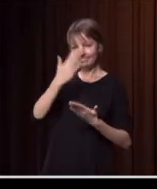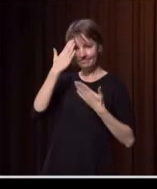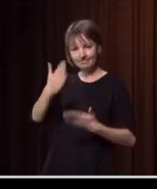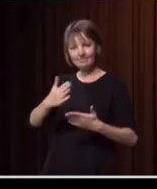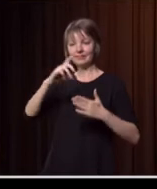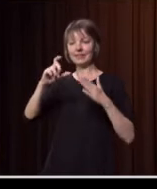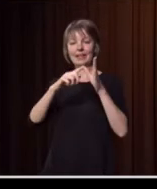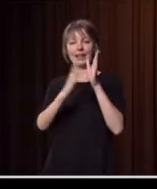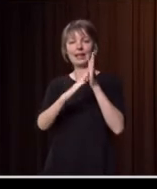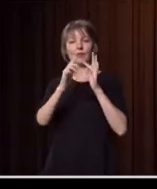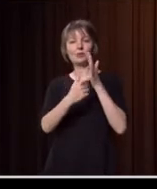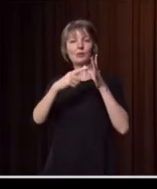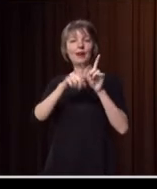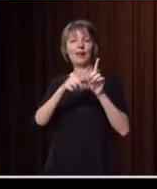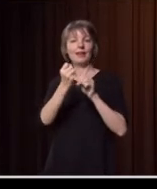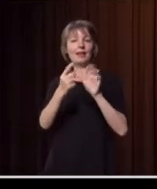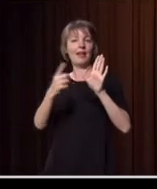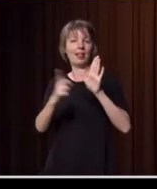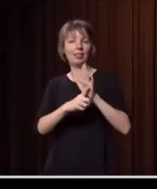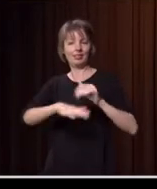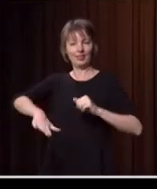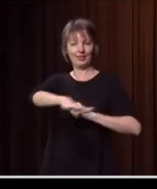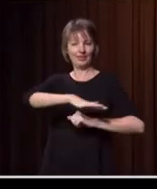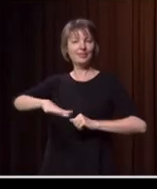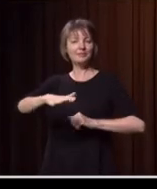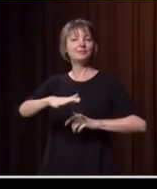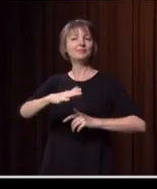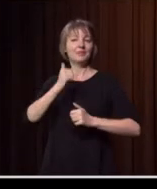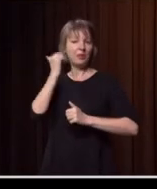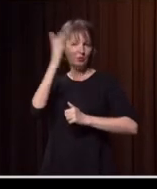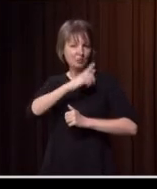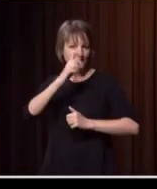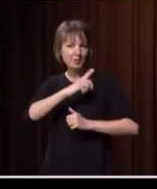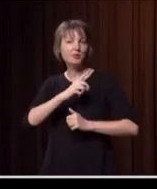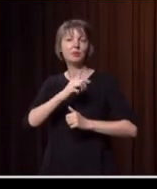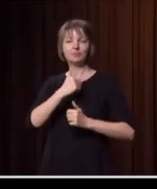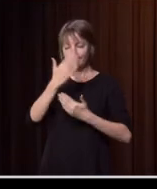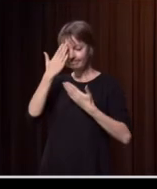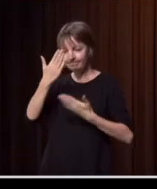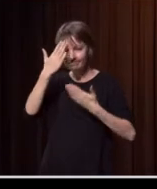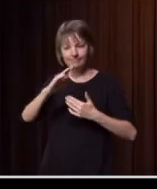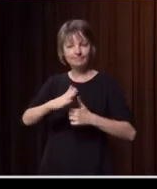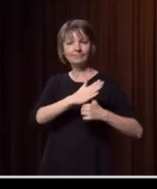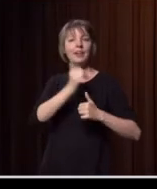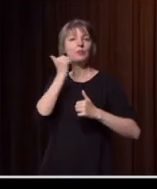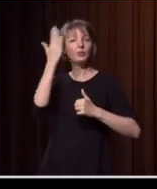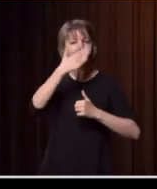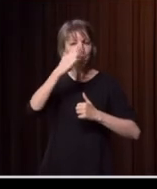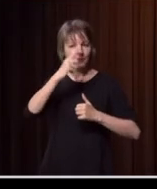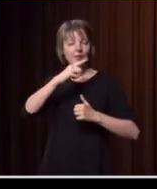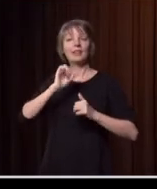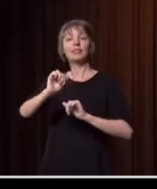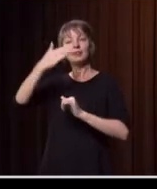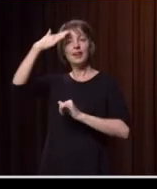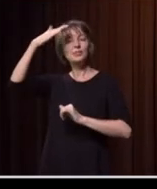throughout this beautiful country where all of you are joining us from. We acknowledge the First Nations people and honour their elders past and